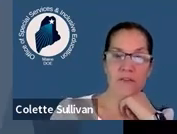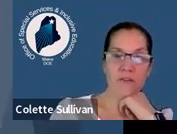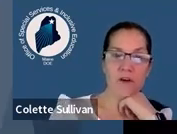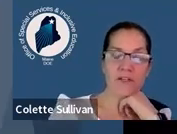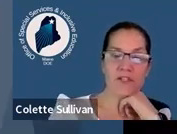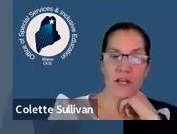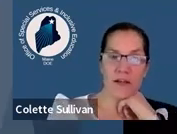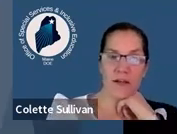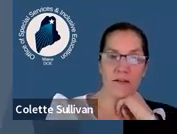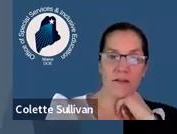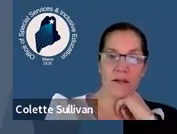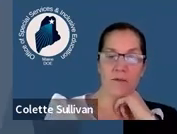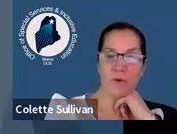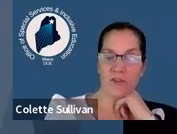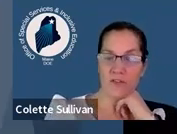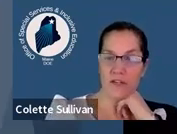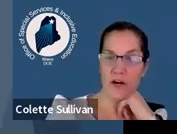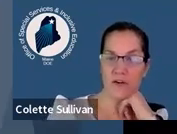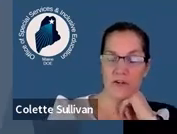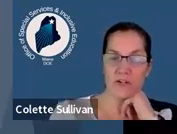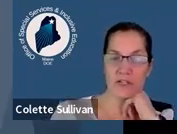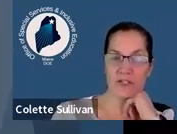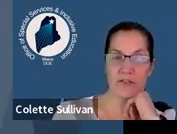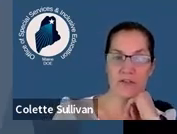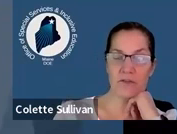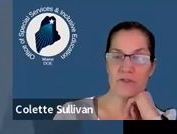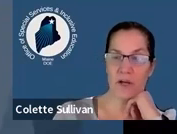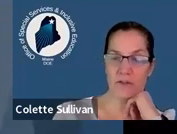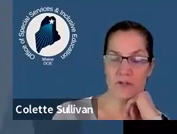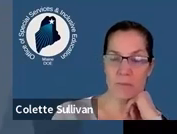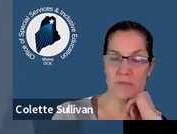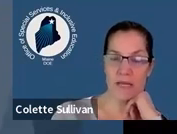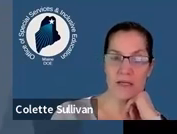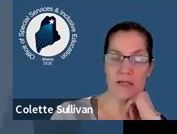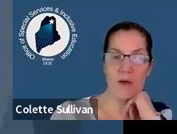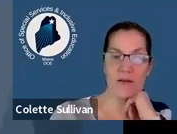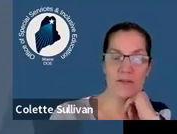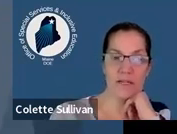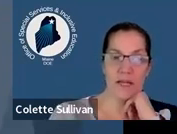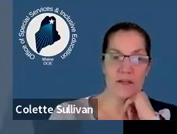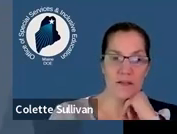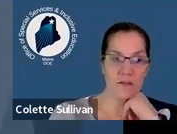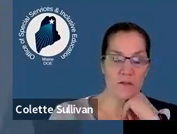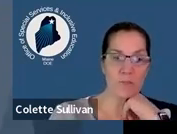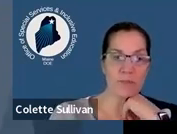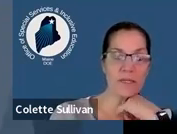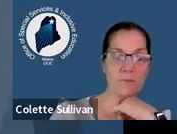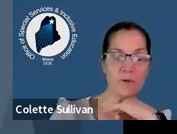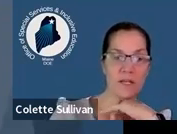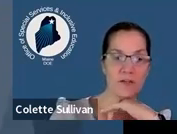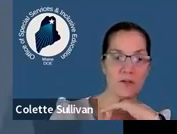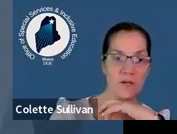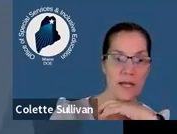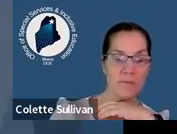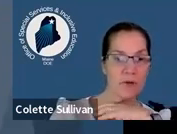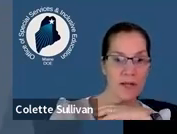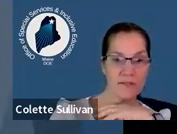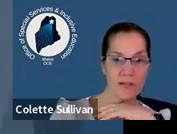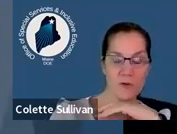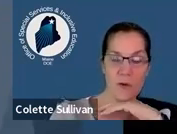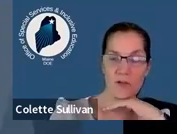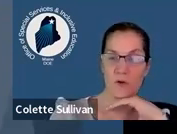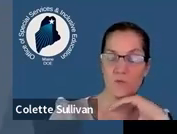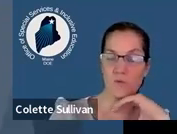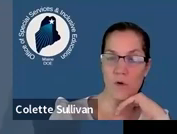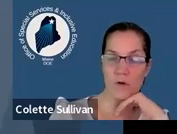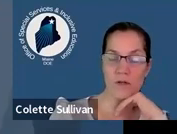So this is our agenda. We just did our introductions. And if you've just jumped in and you haven't yet done so, please put in your name, your